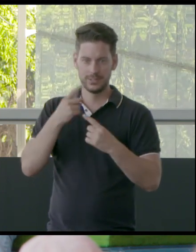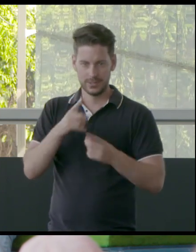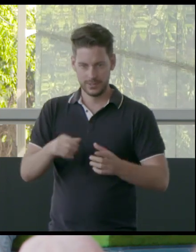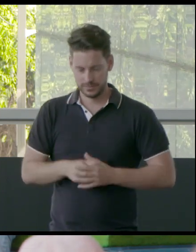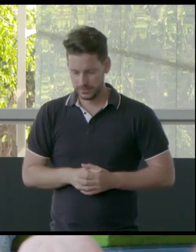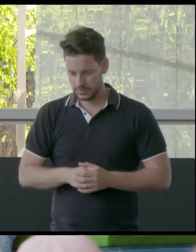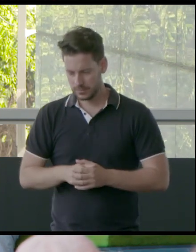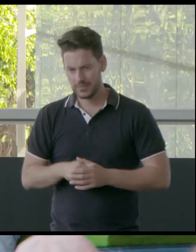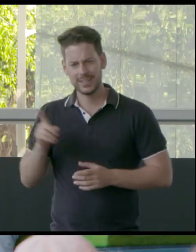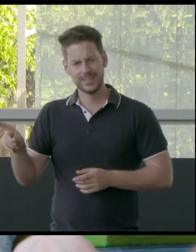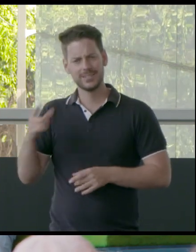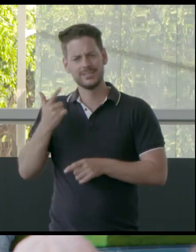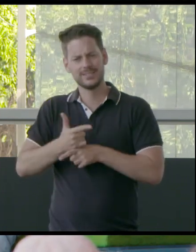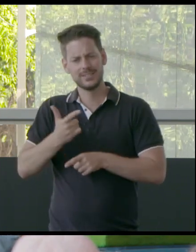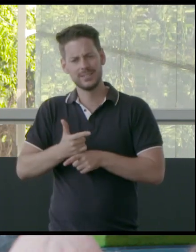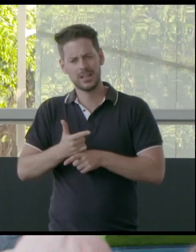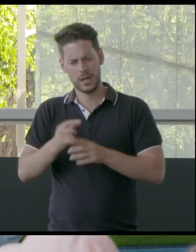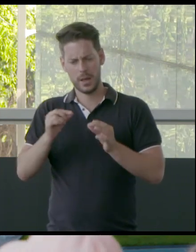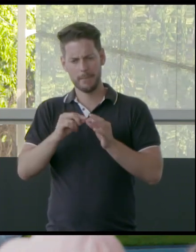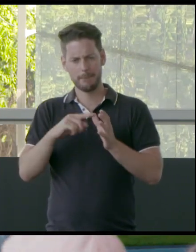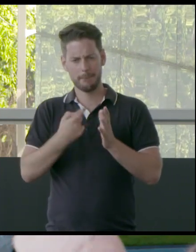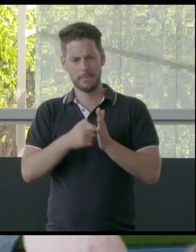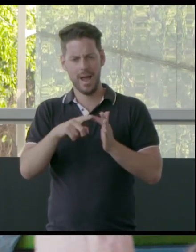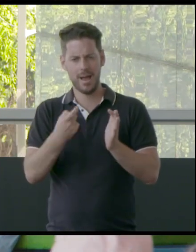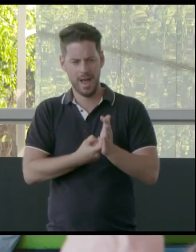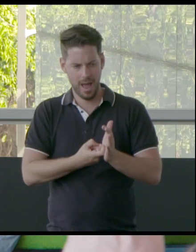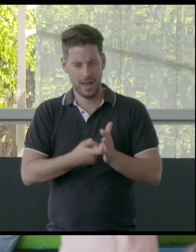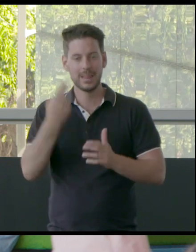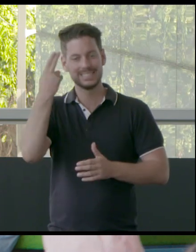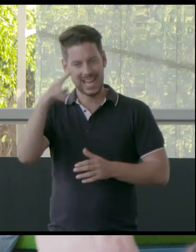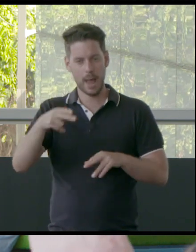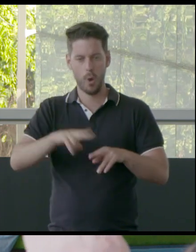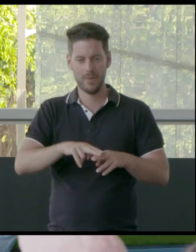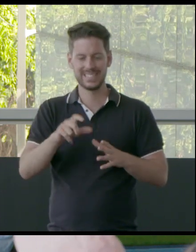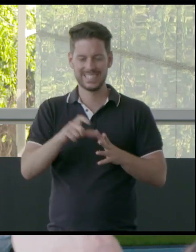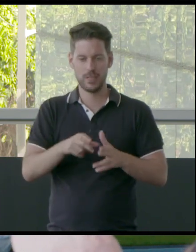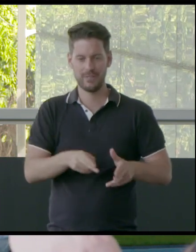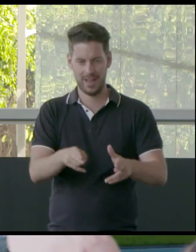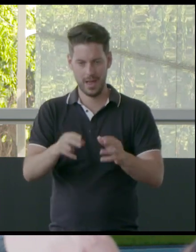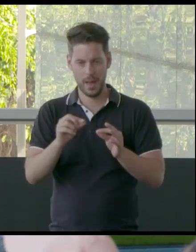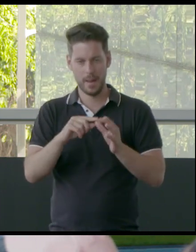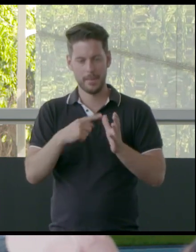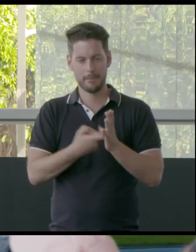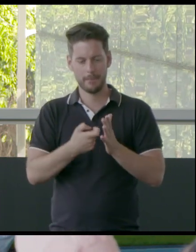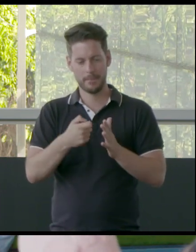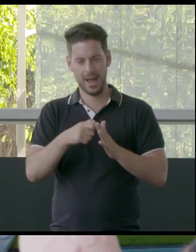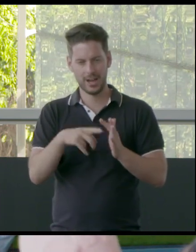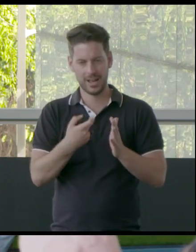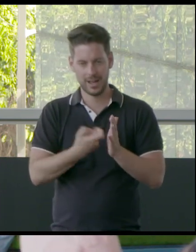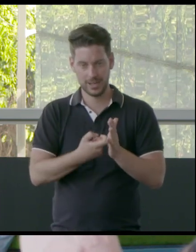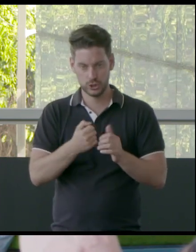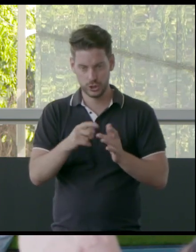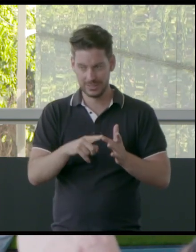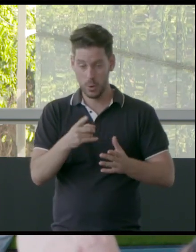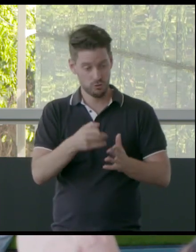But he says something like, you know, Barker is the name of the Darling River. So the Barkingey, when they have no